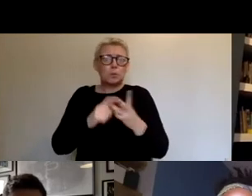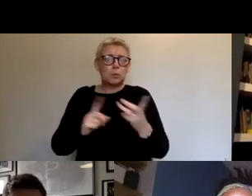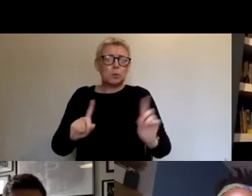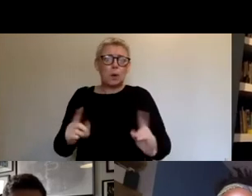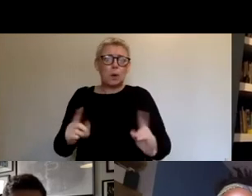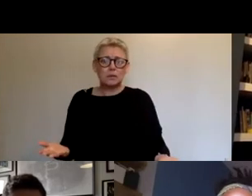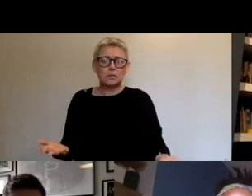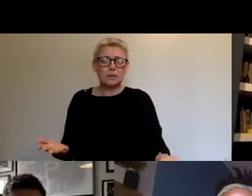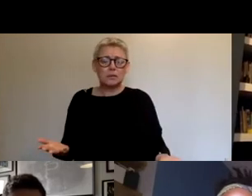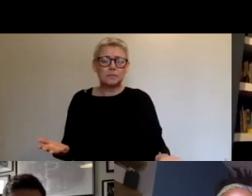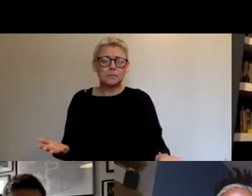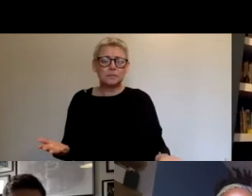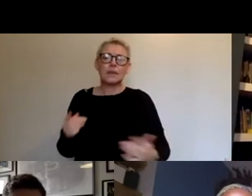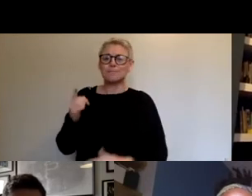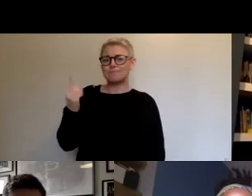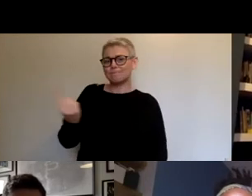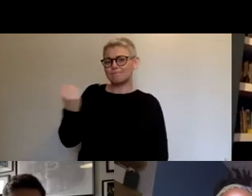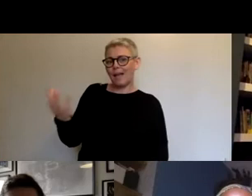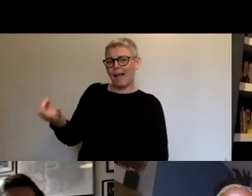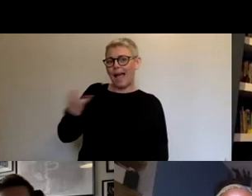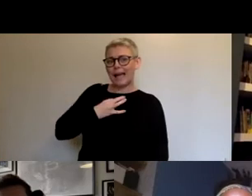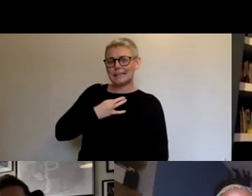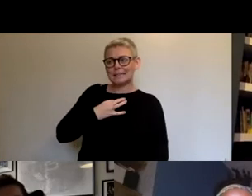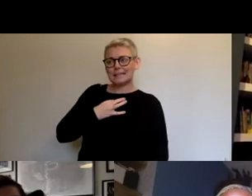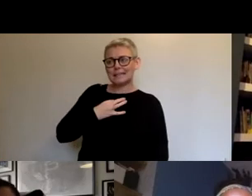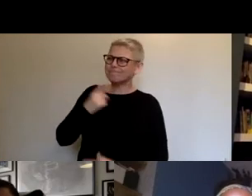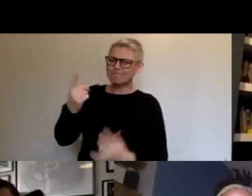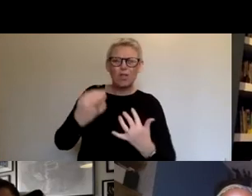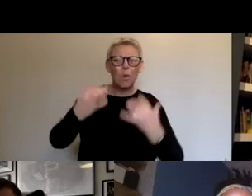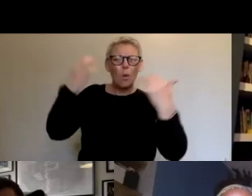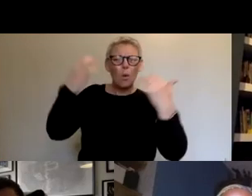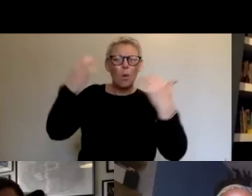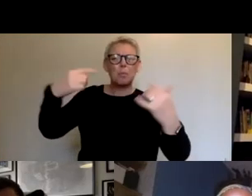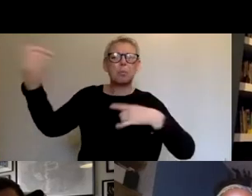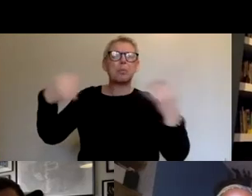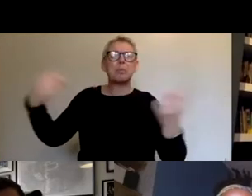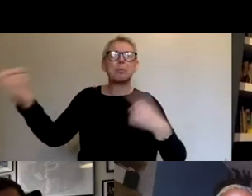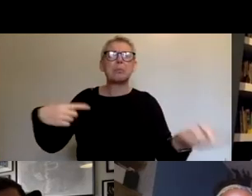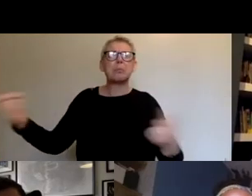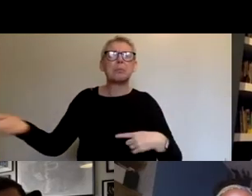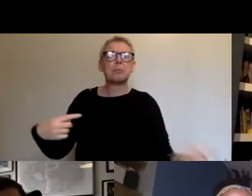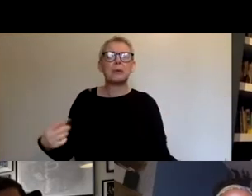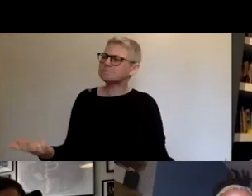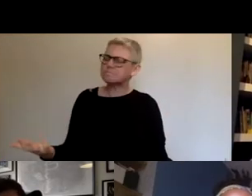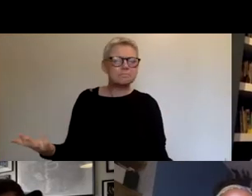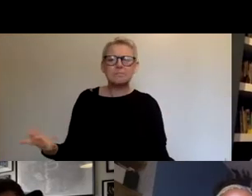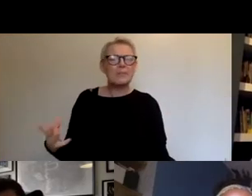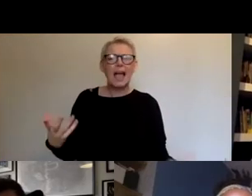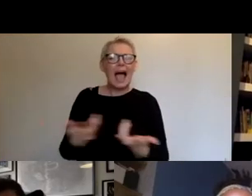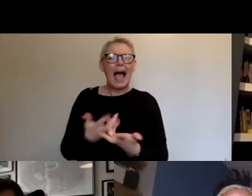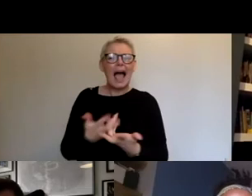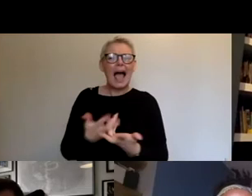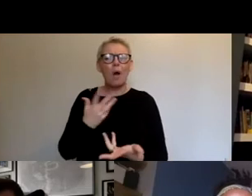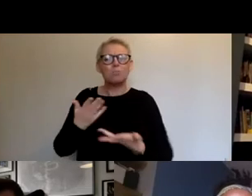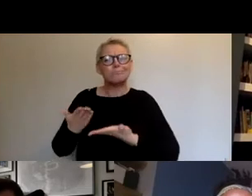asked the question, how can we keep our audiences together during this time? How can we create a culture offer that